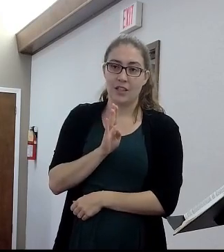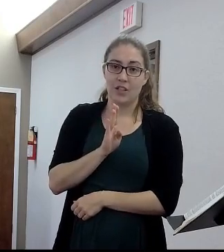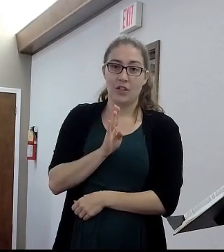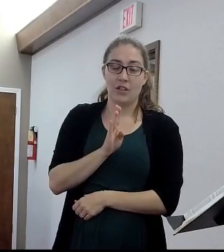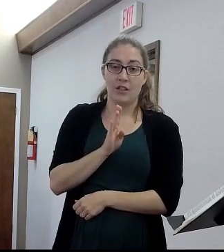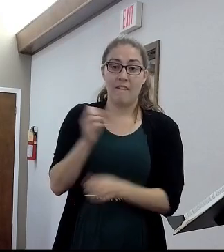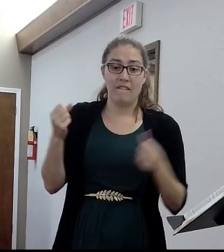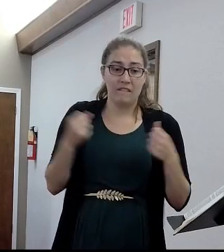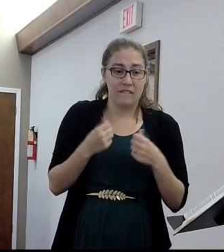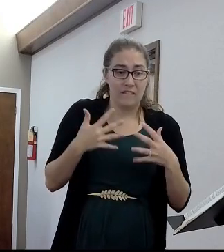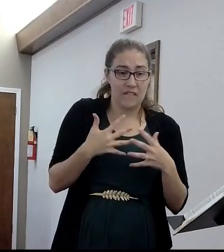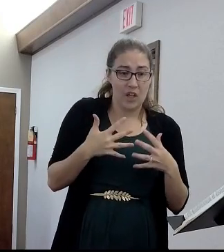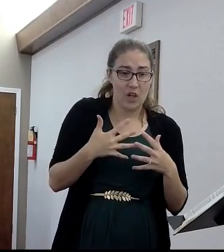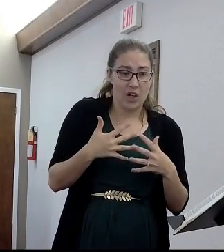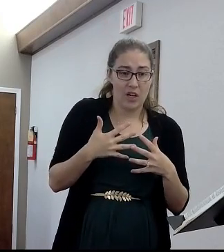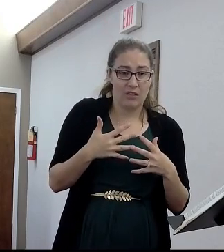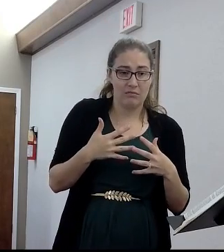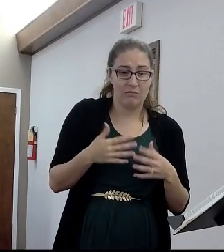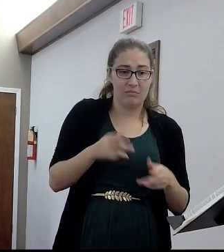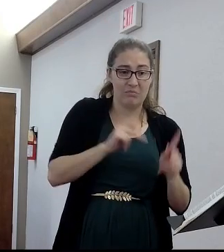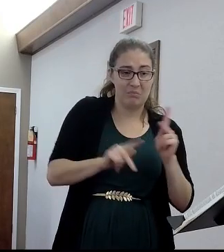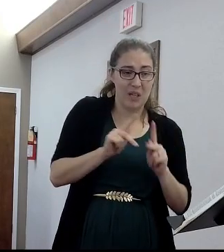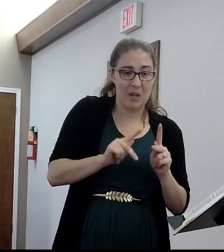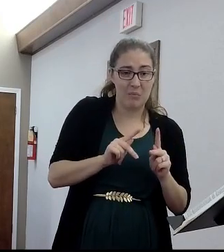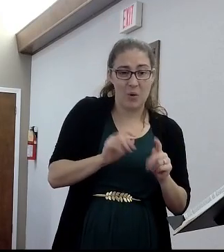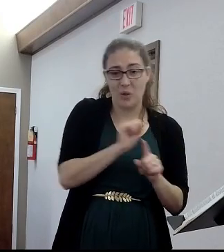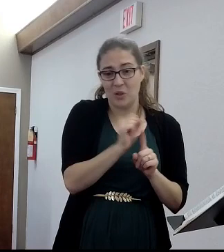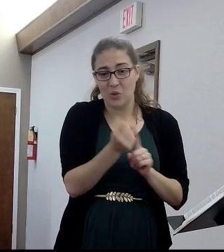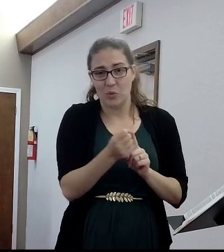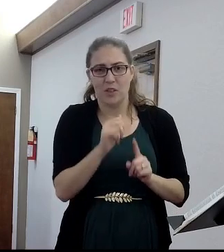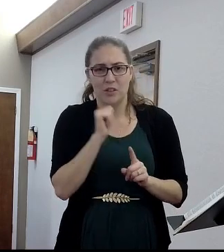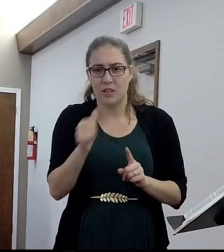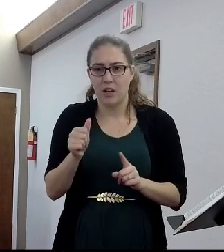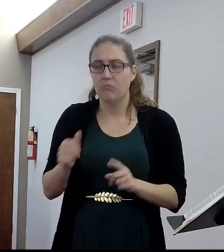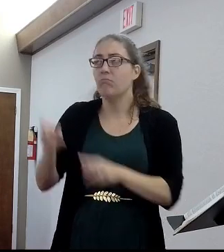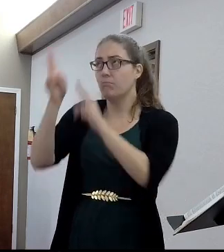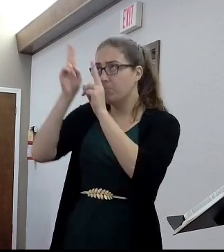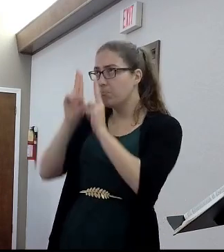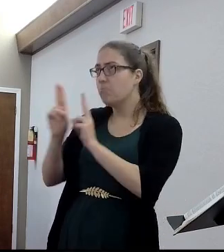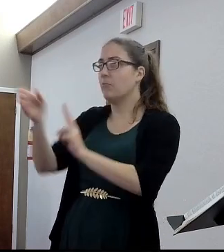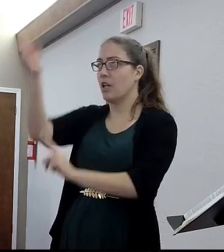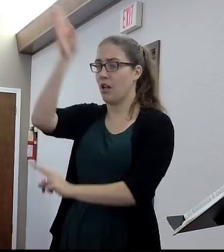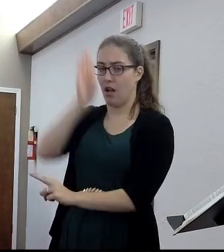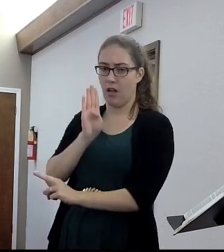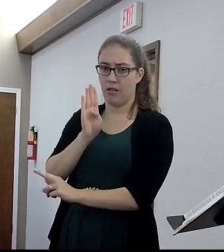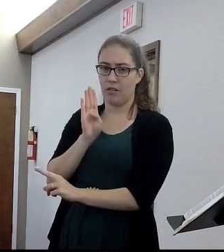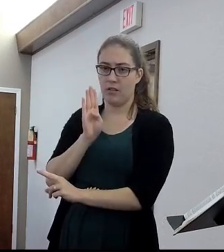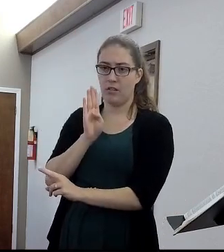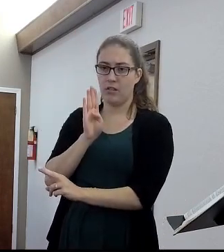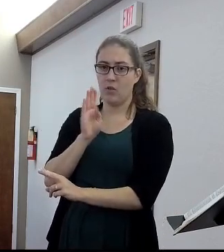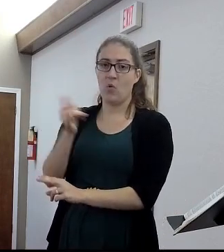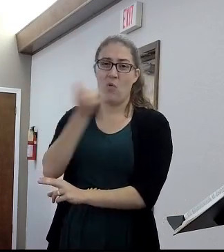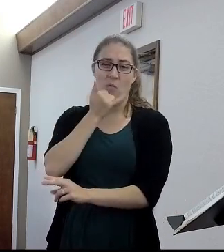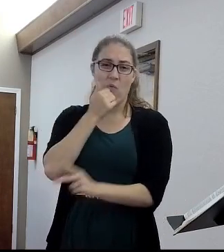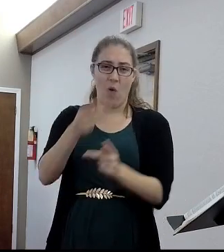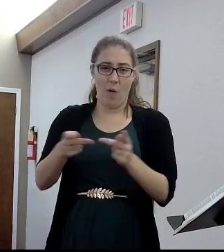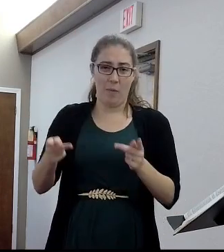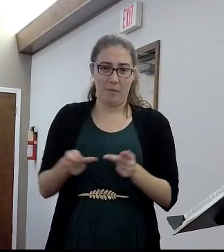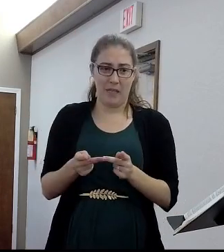not men or situations. When your fear is misplaced, that's when you become covetousness.